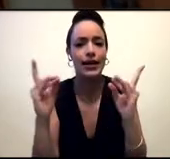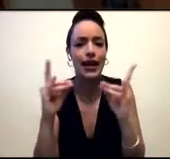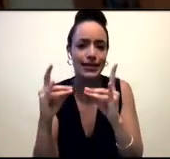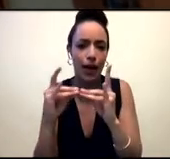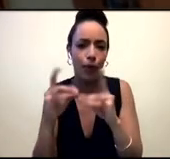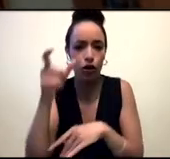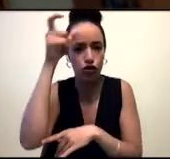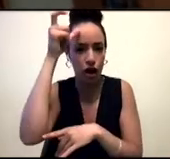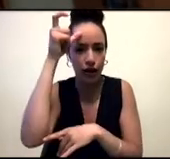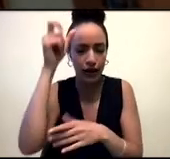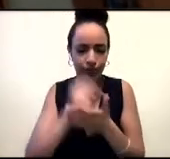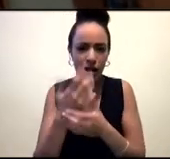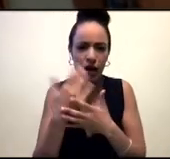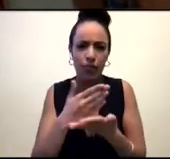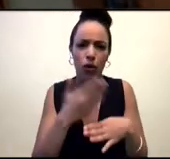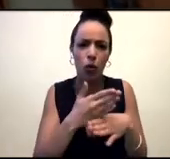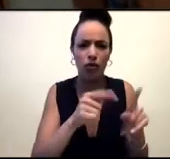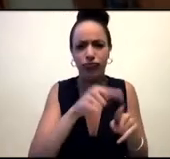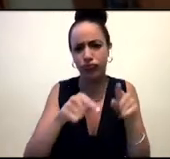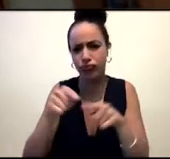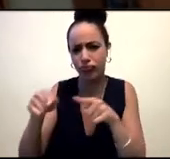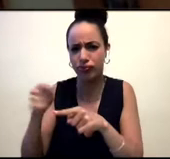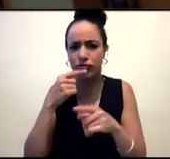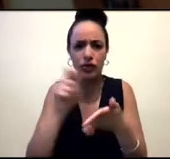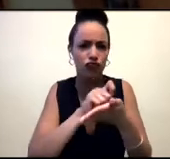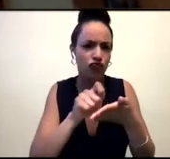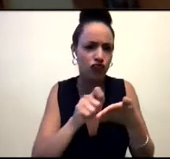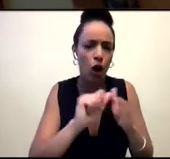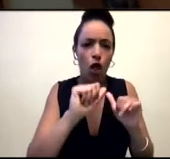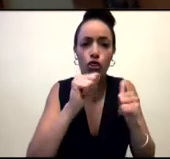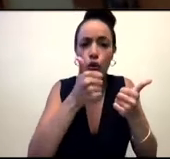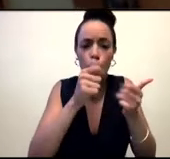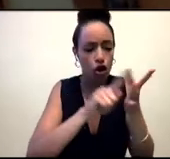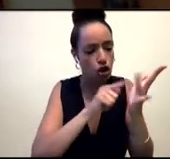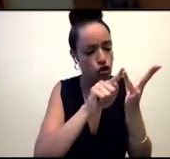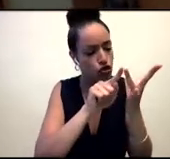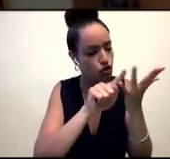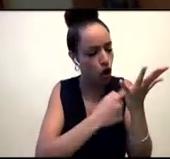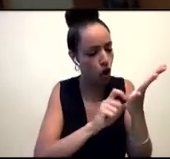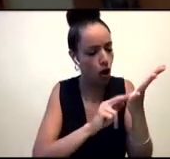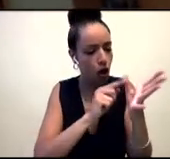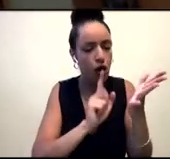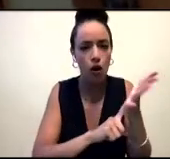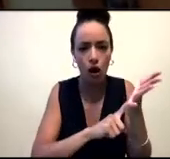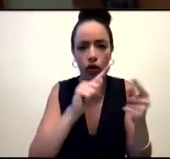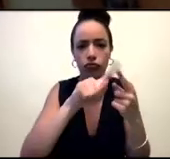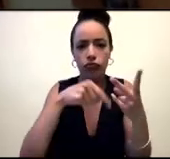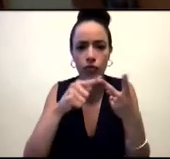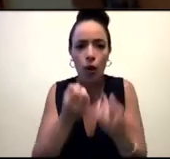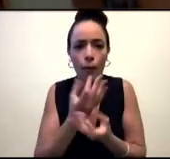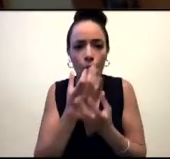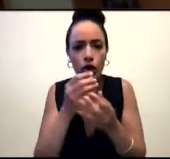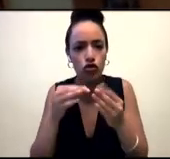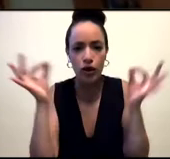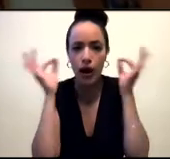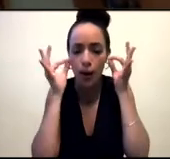of places, including The Good Journal, Poetry Birmingham Literary Journal and VS Poetry Podcast. And I